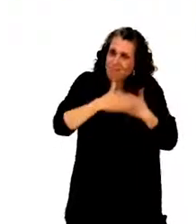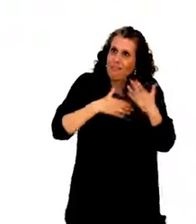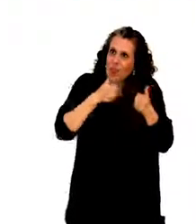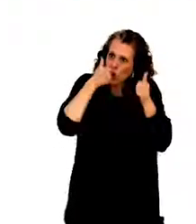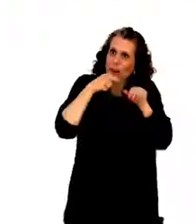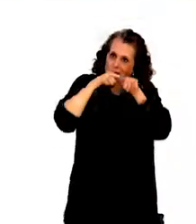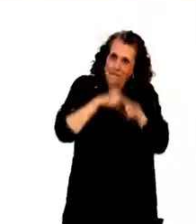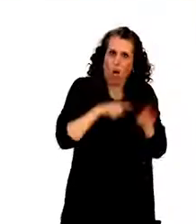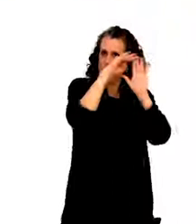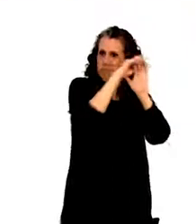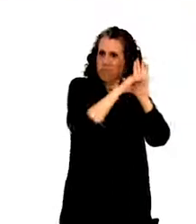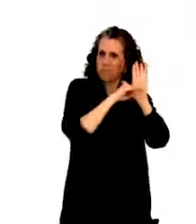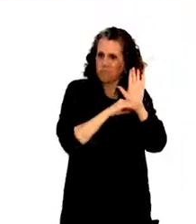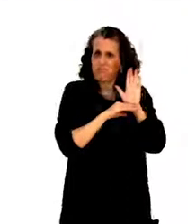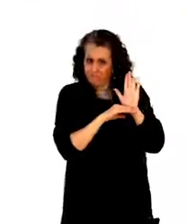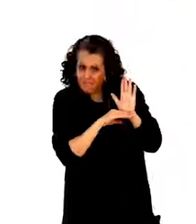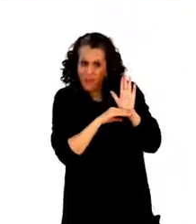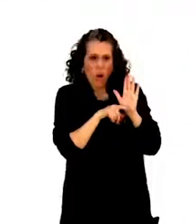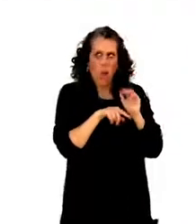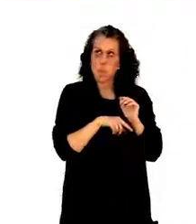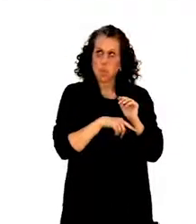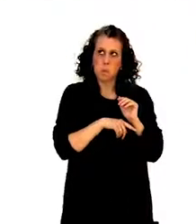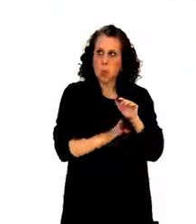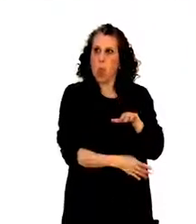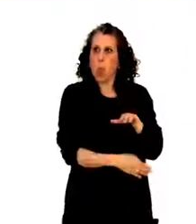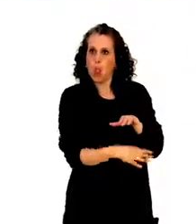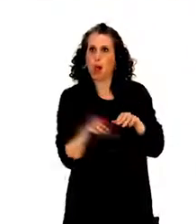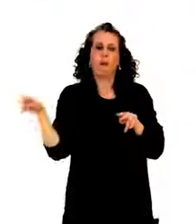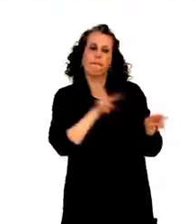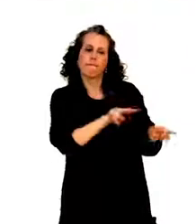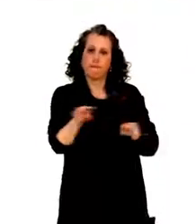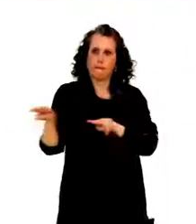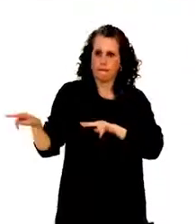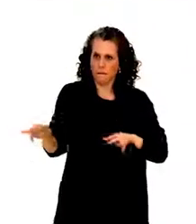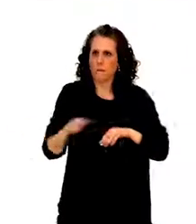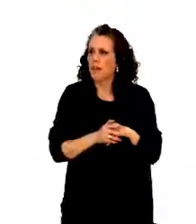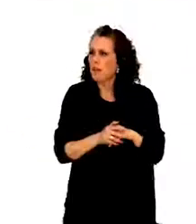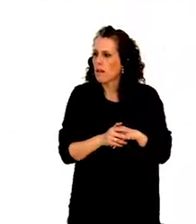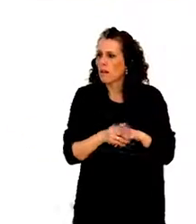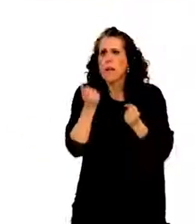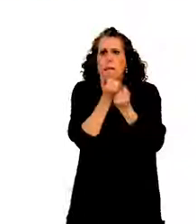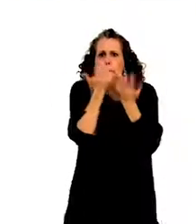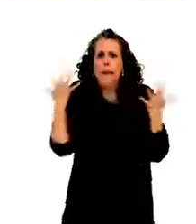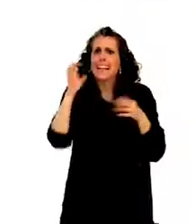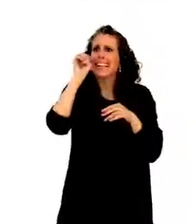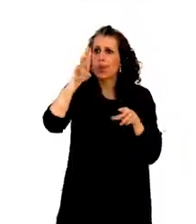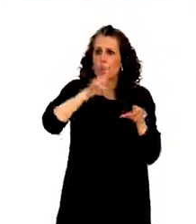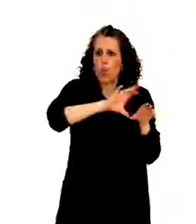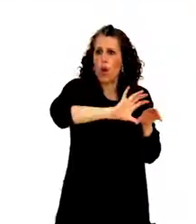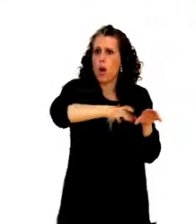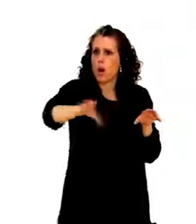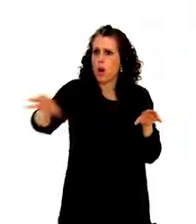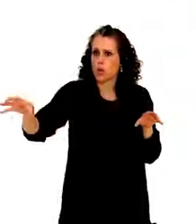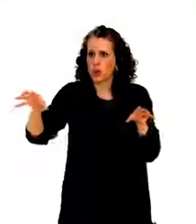or 28 individual communications have been reviewed and a number of EU member states have had